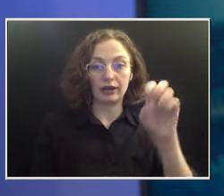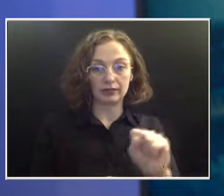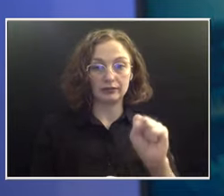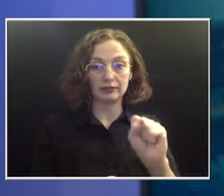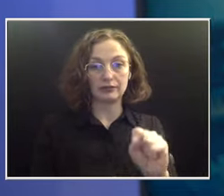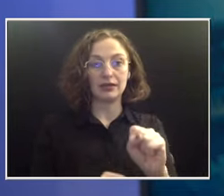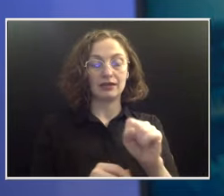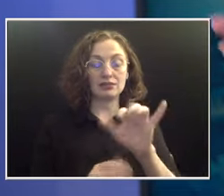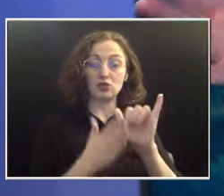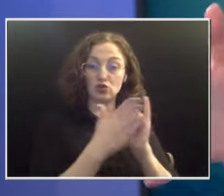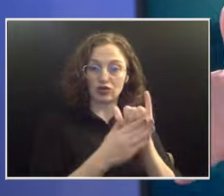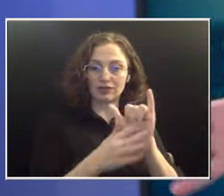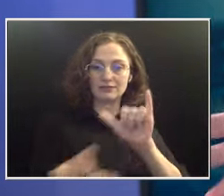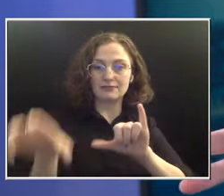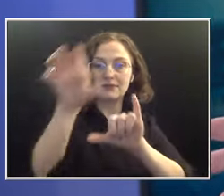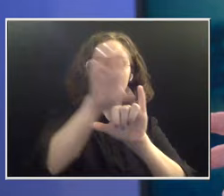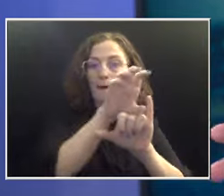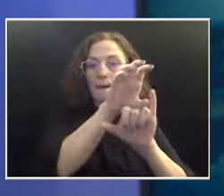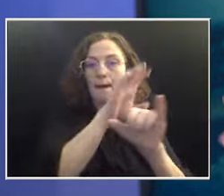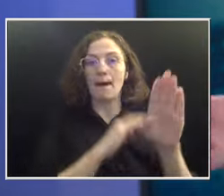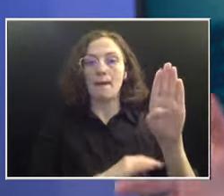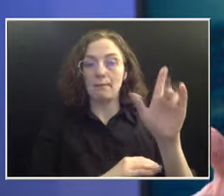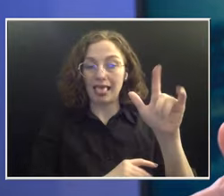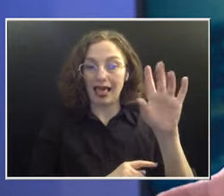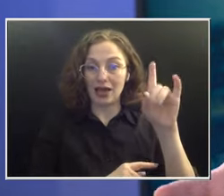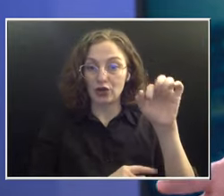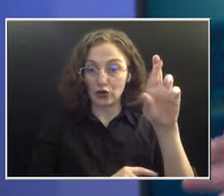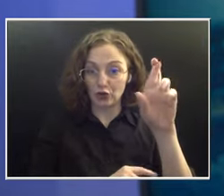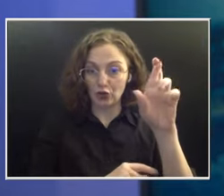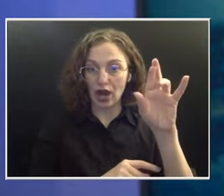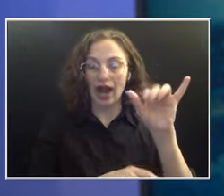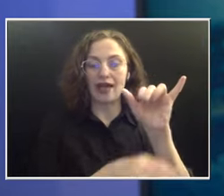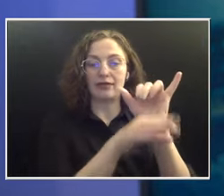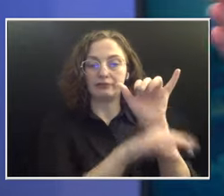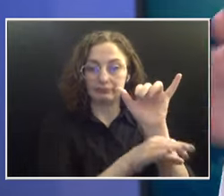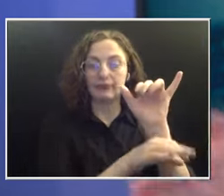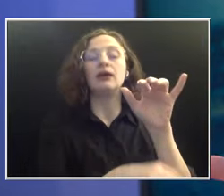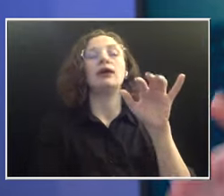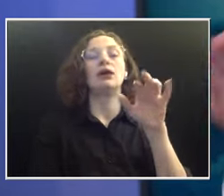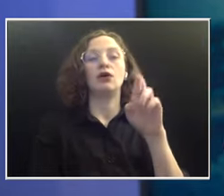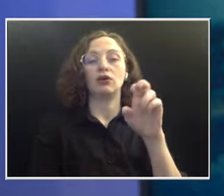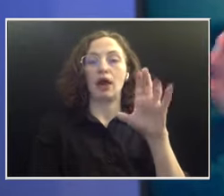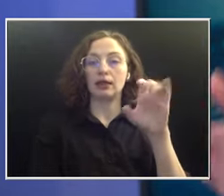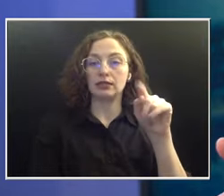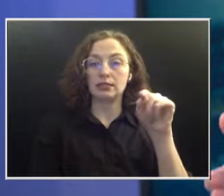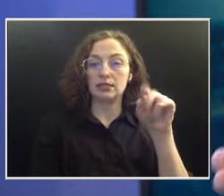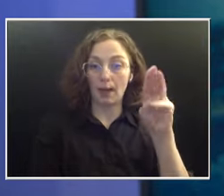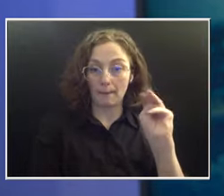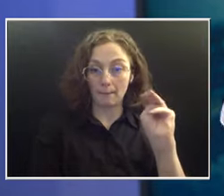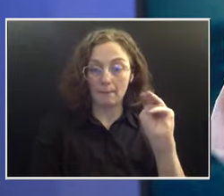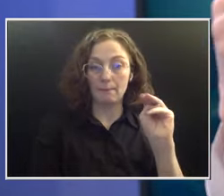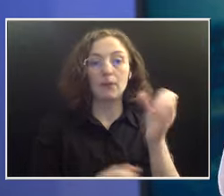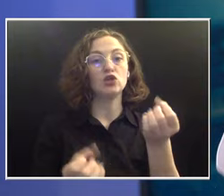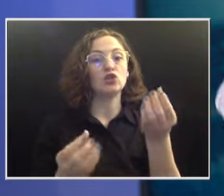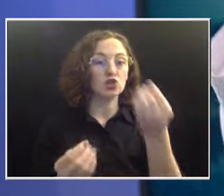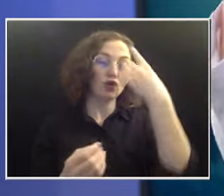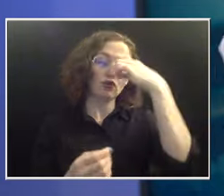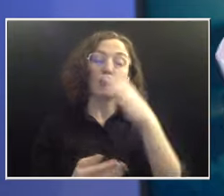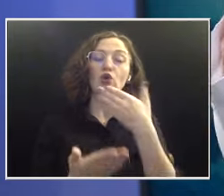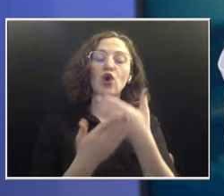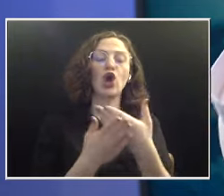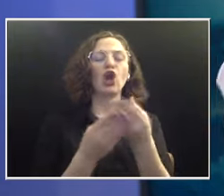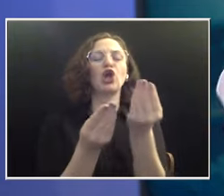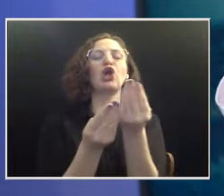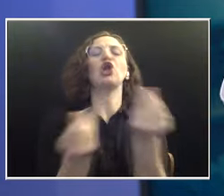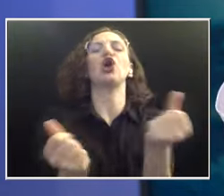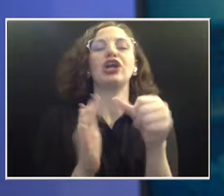And so for us to be able to do a safe and effective, what we call curative surgery, we have to be able to get wide margins around that. So you can imagine if you